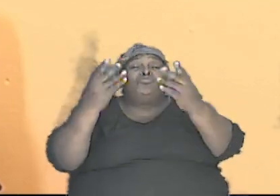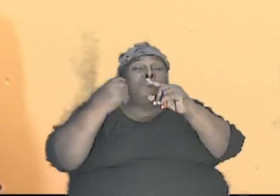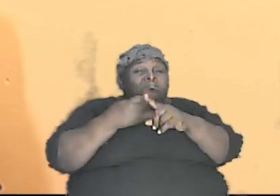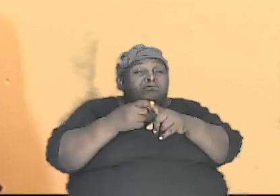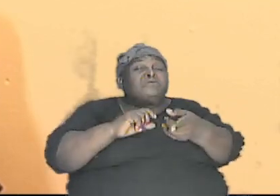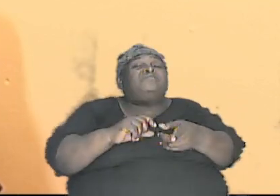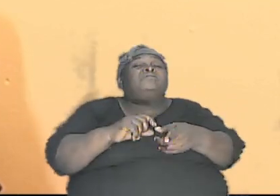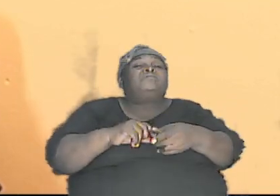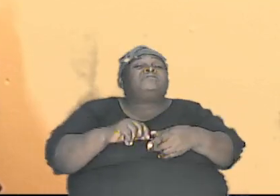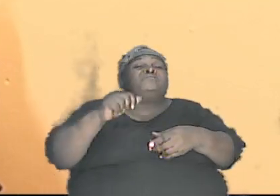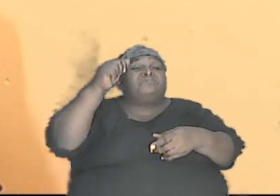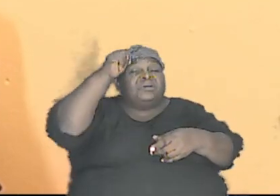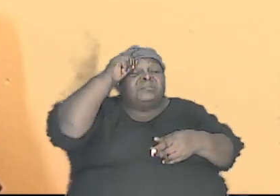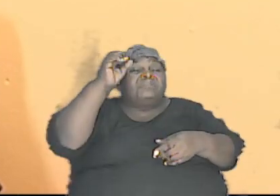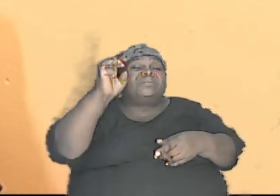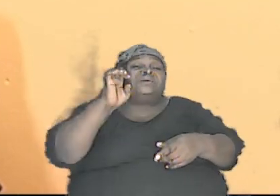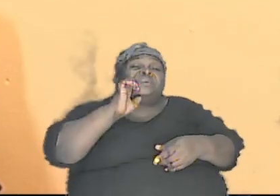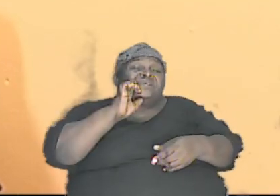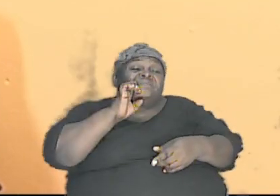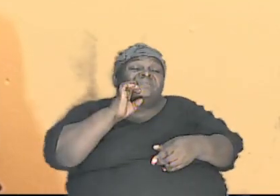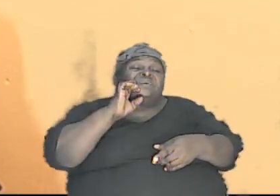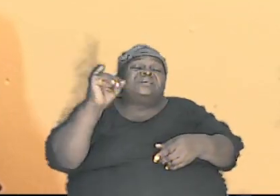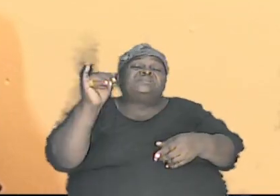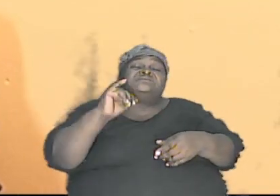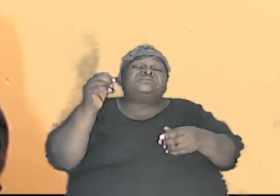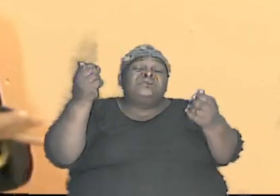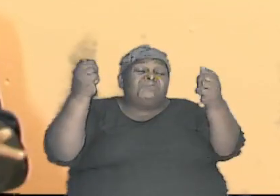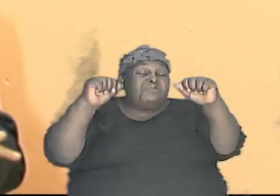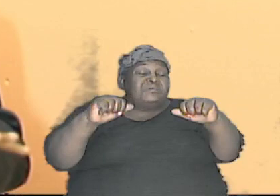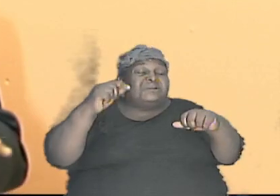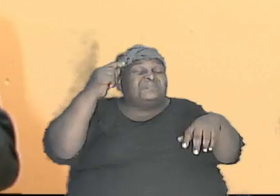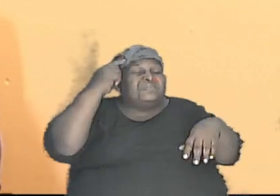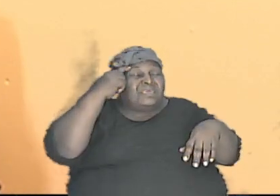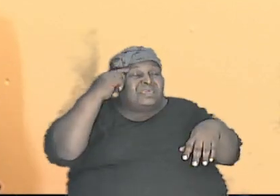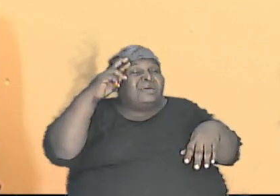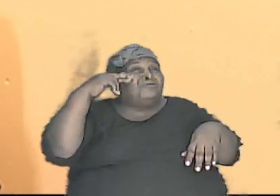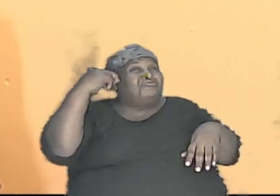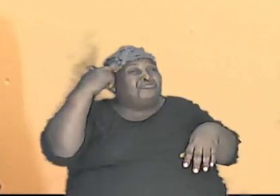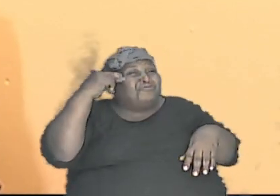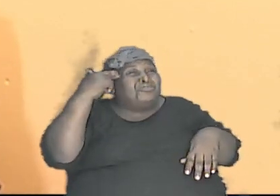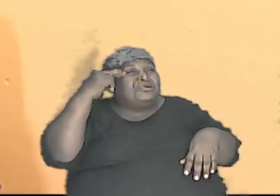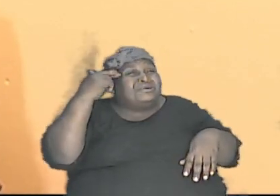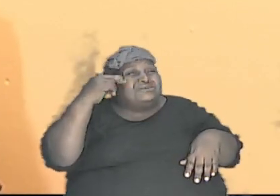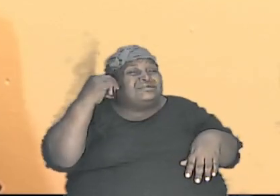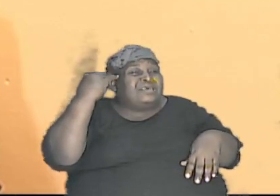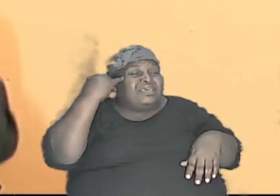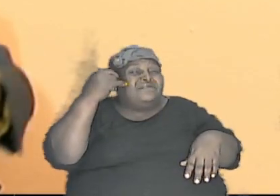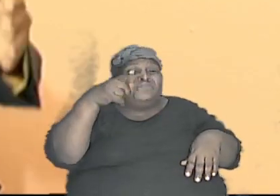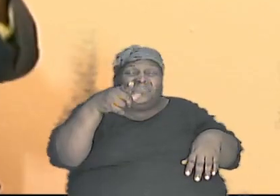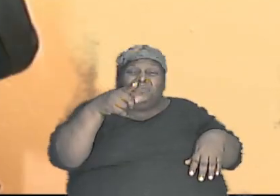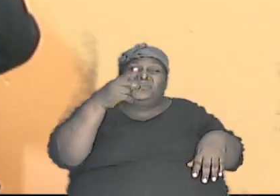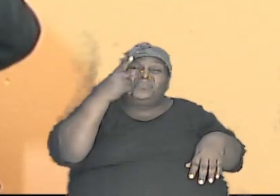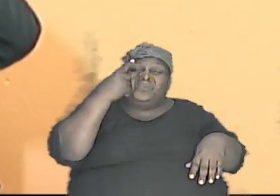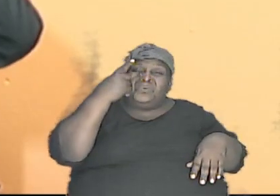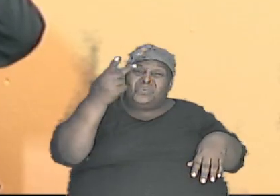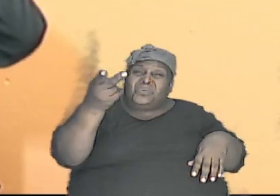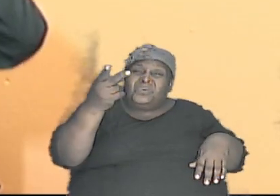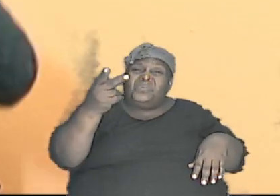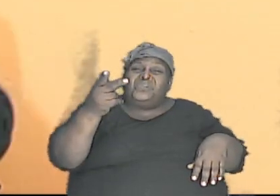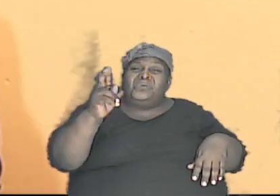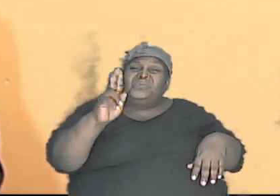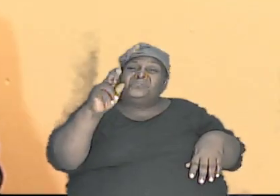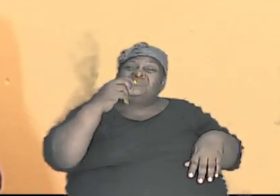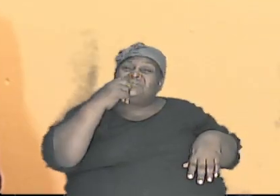the same ability to think the same ability to reason the same so that if you look they used to say that the